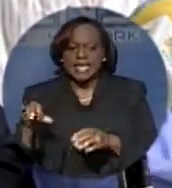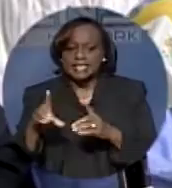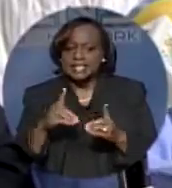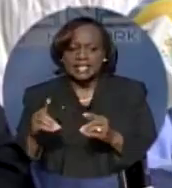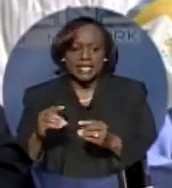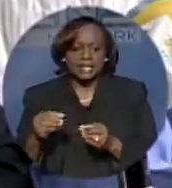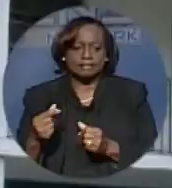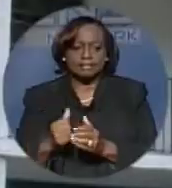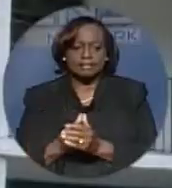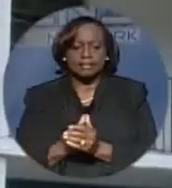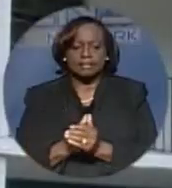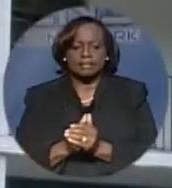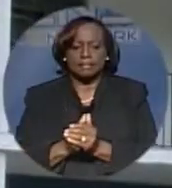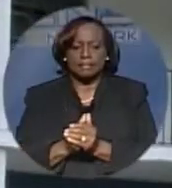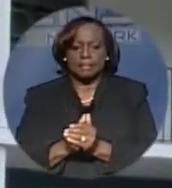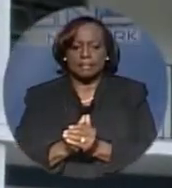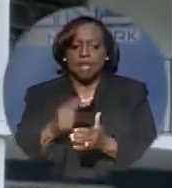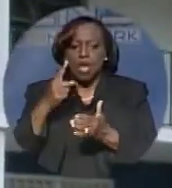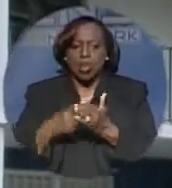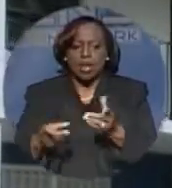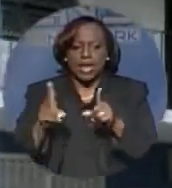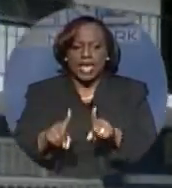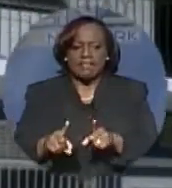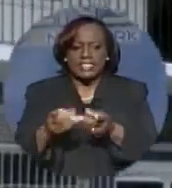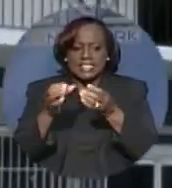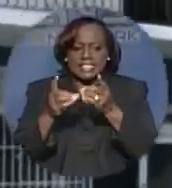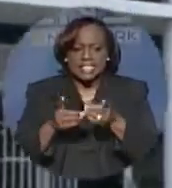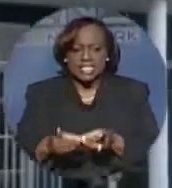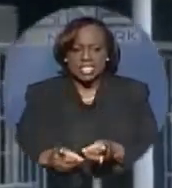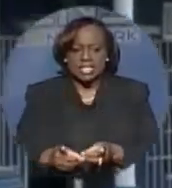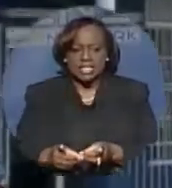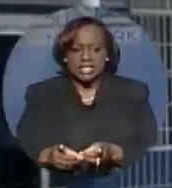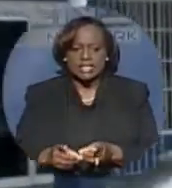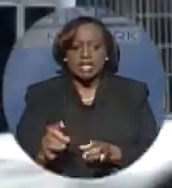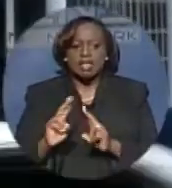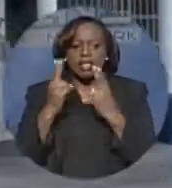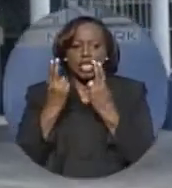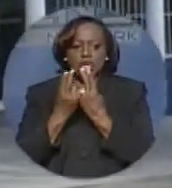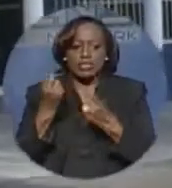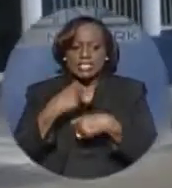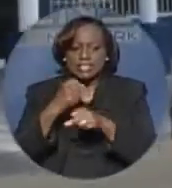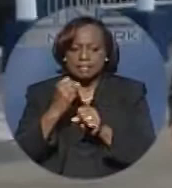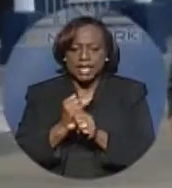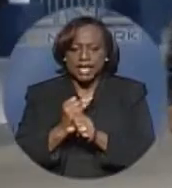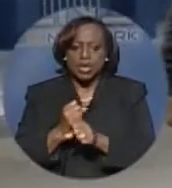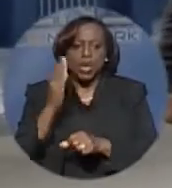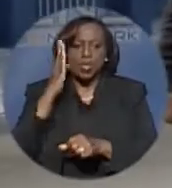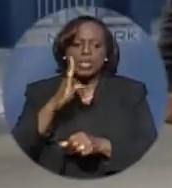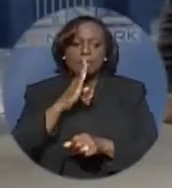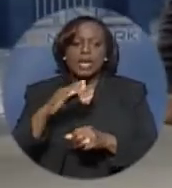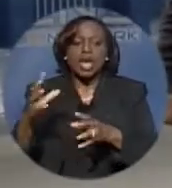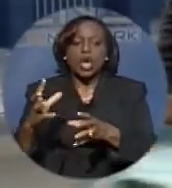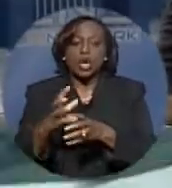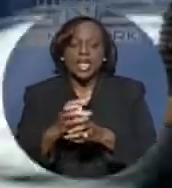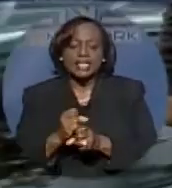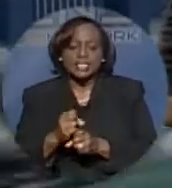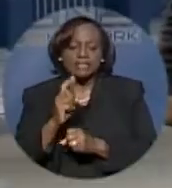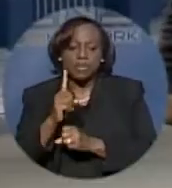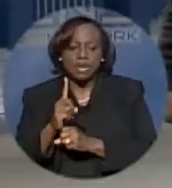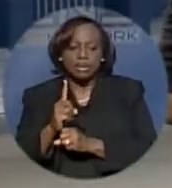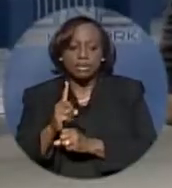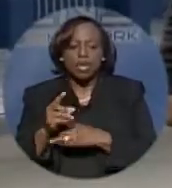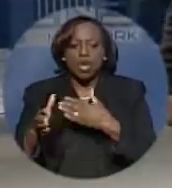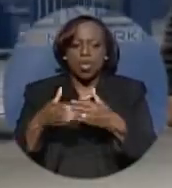It means he's get rid of this Minister. Now, whatever decision these unions make, it will be a collective one whether to withdraw their services or